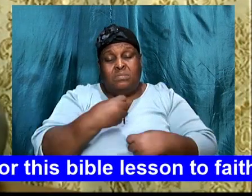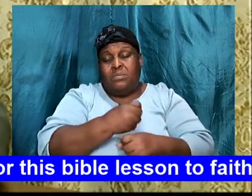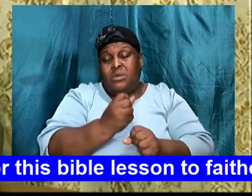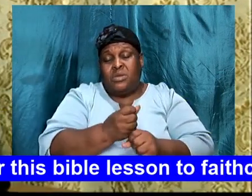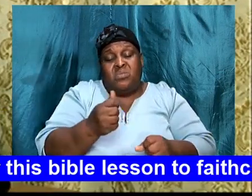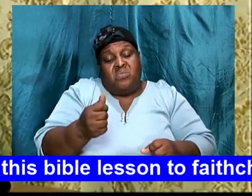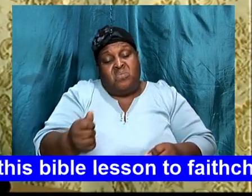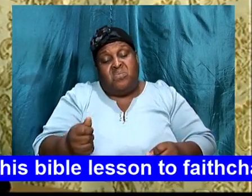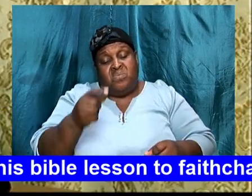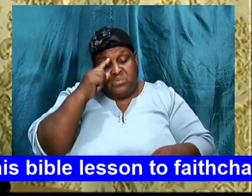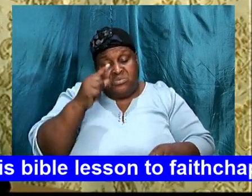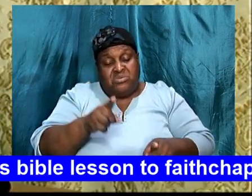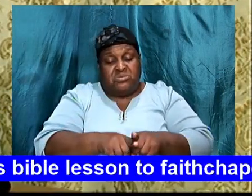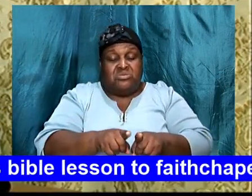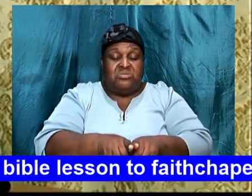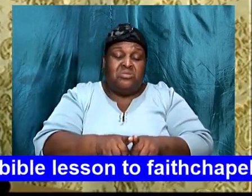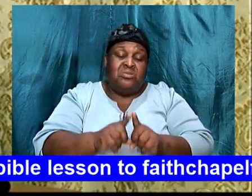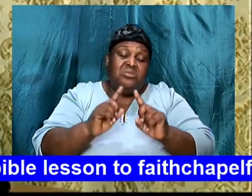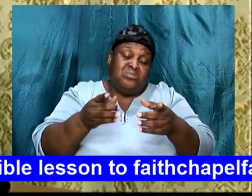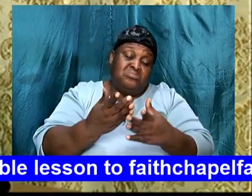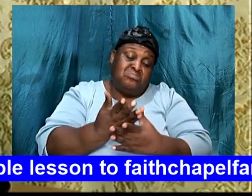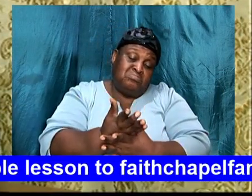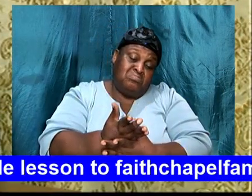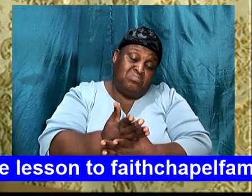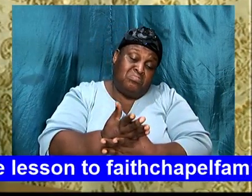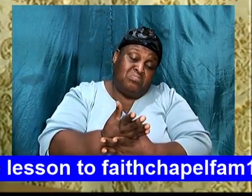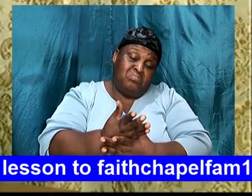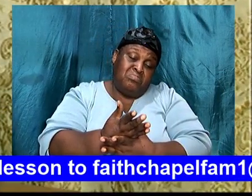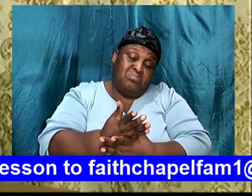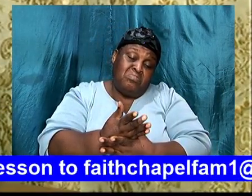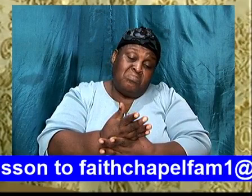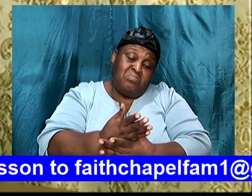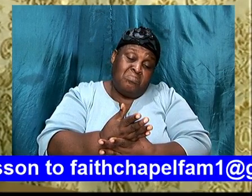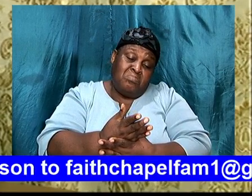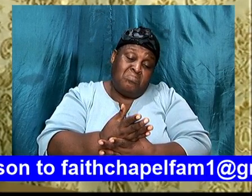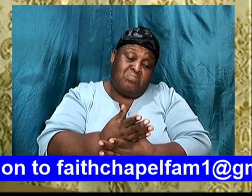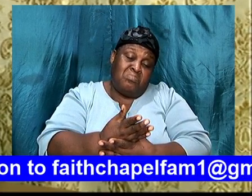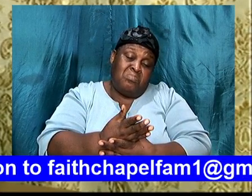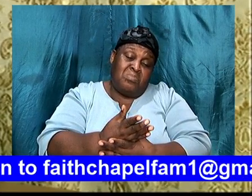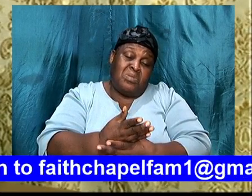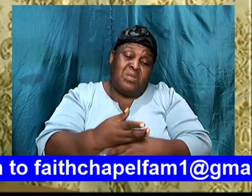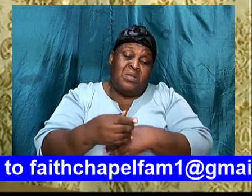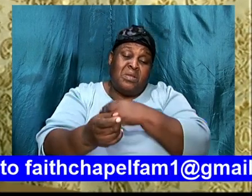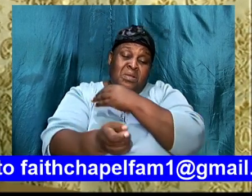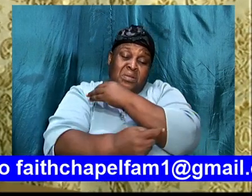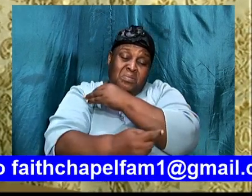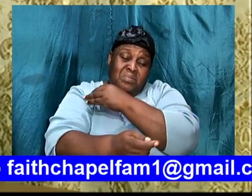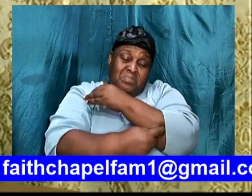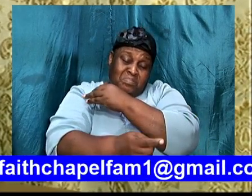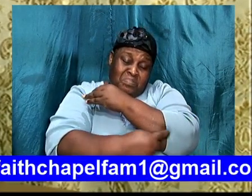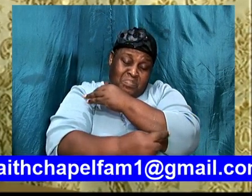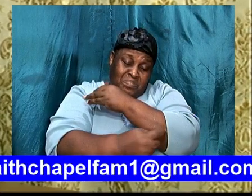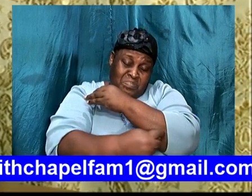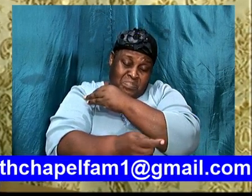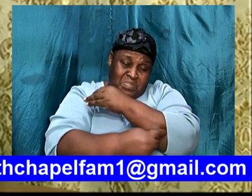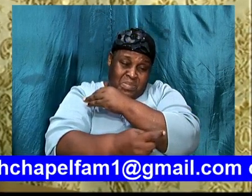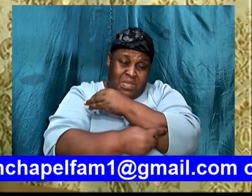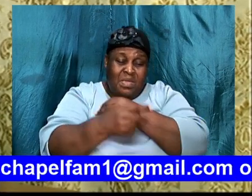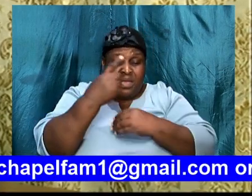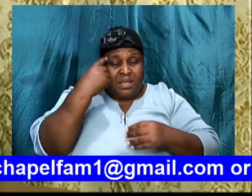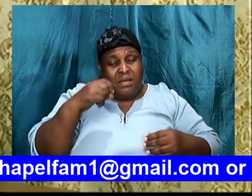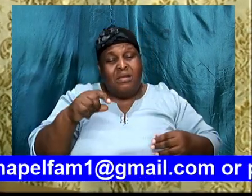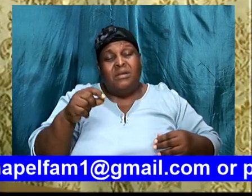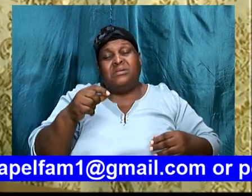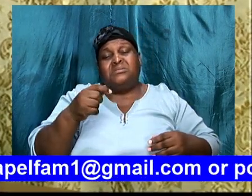go through the repercussion, go through some penalties, so to speak, because